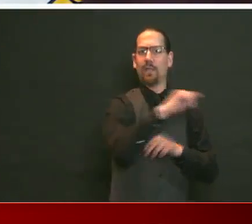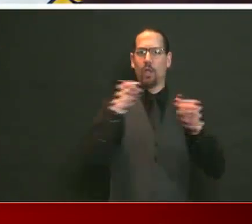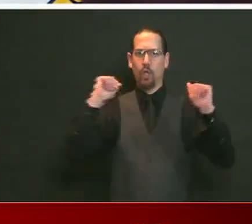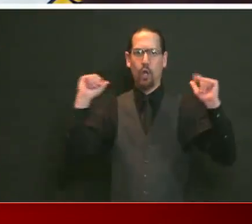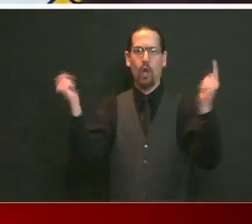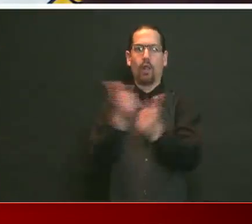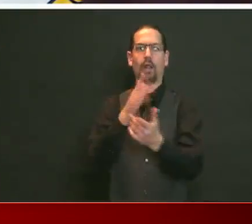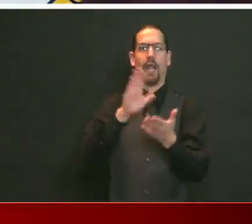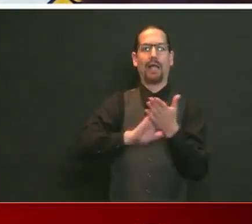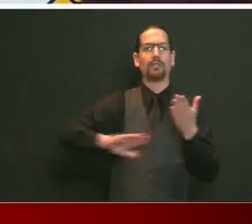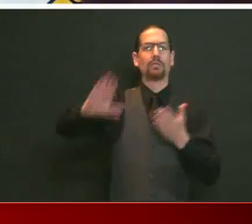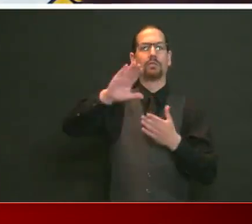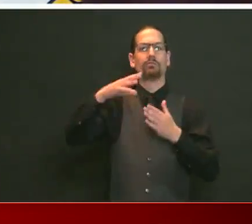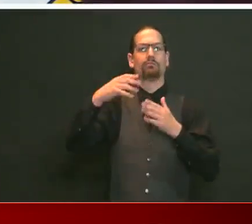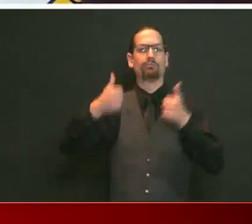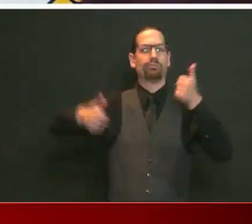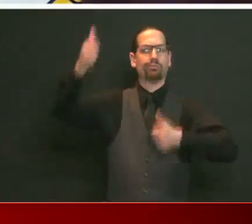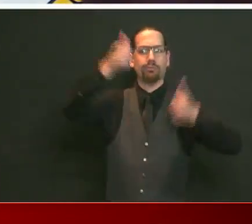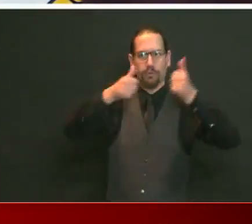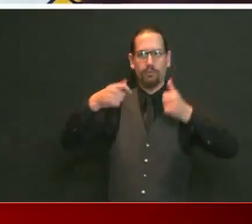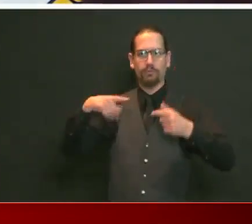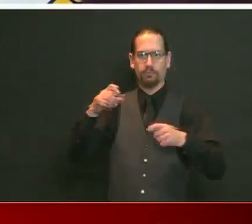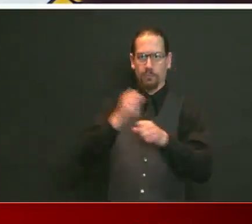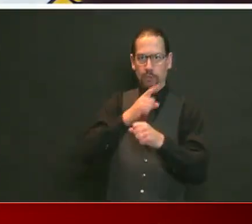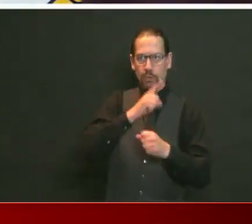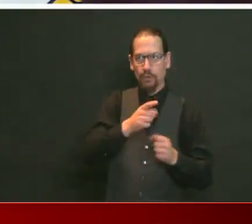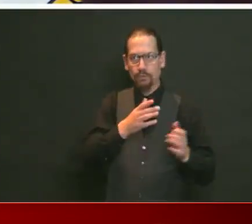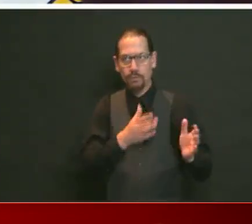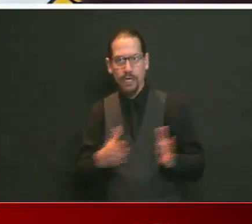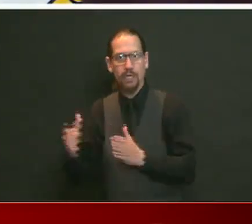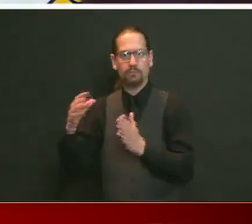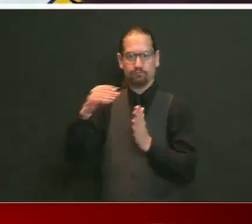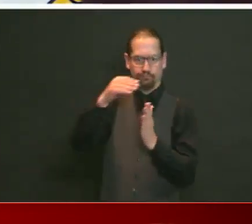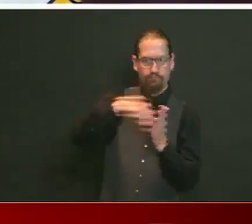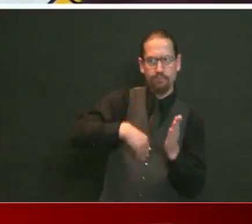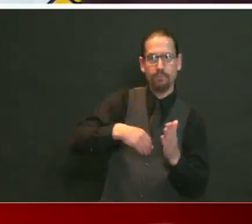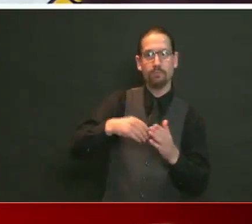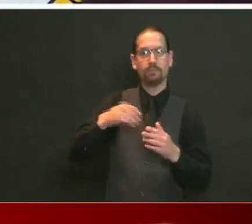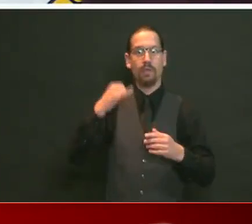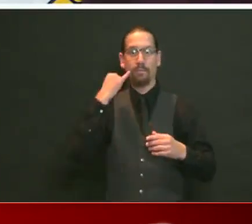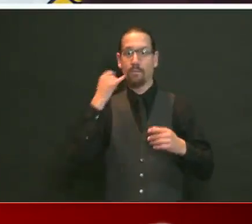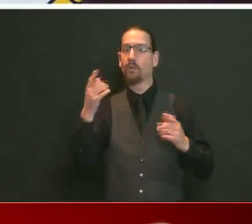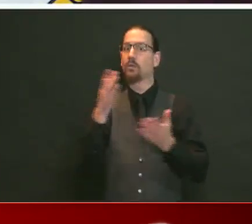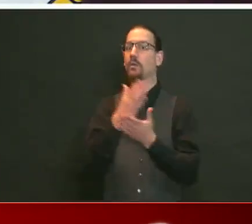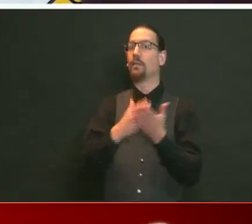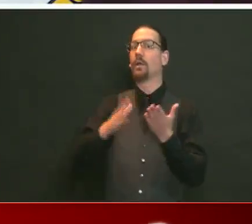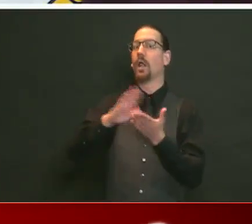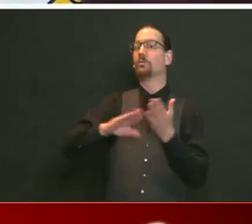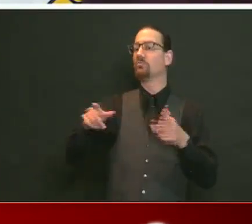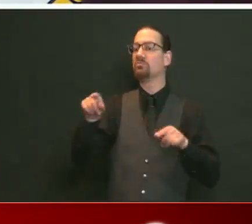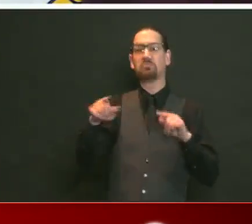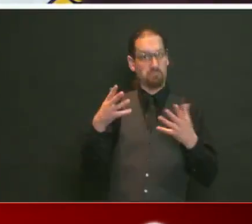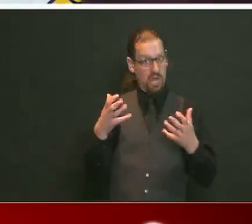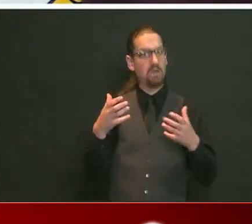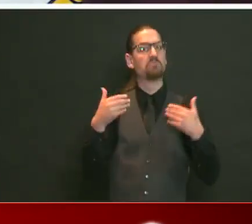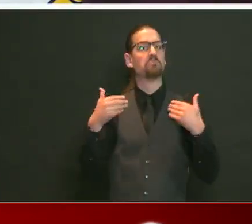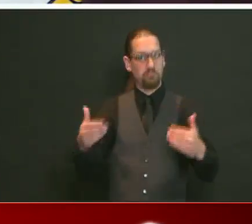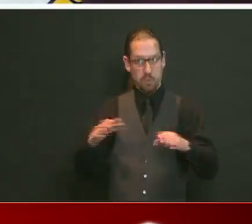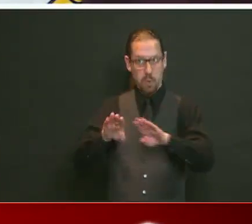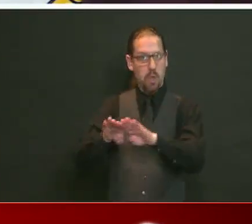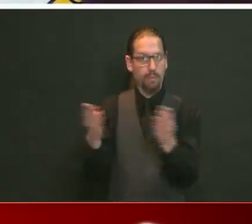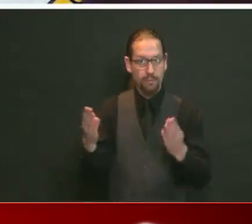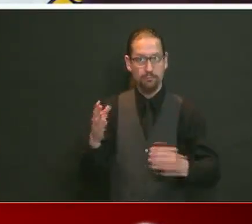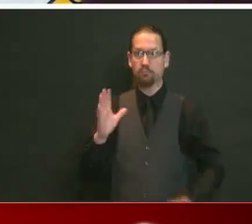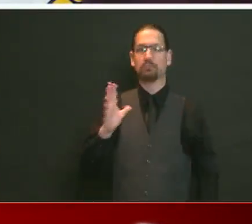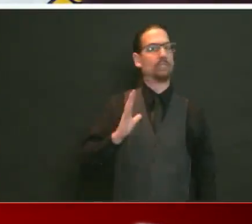support, if colleges want to come back in September, when they come back, we want to support and enable that. We've